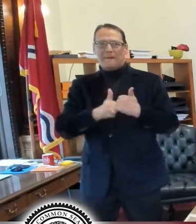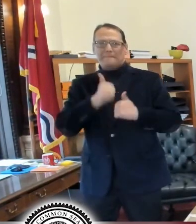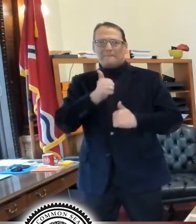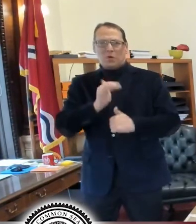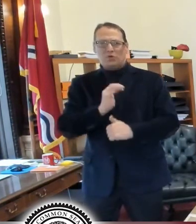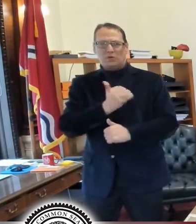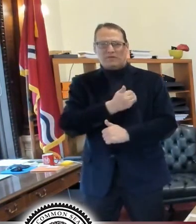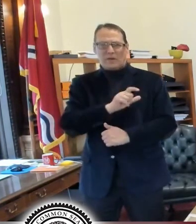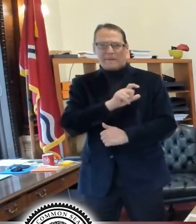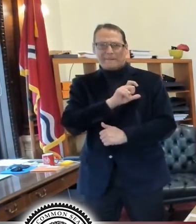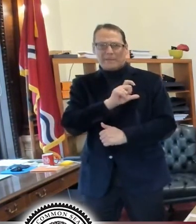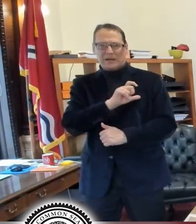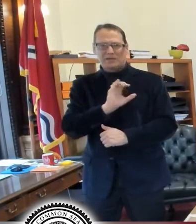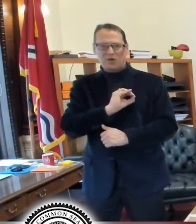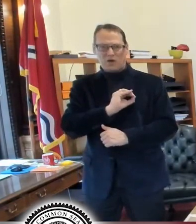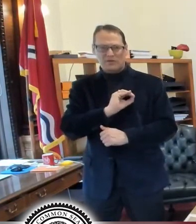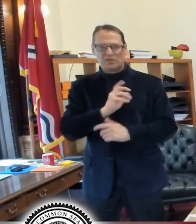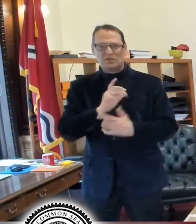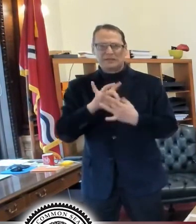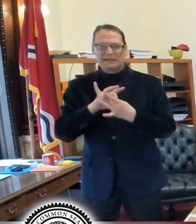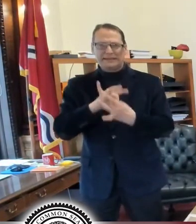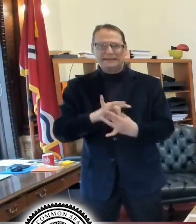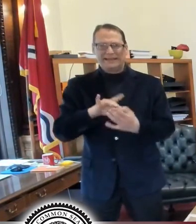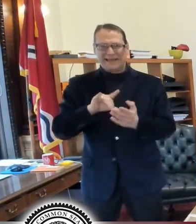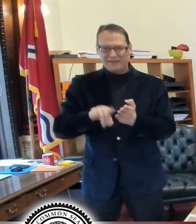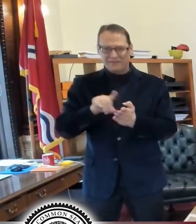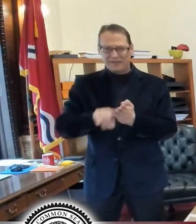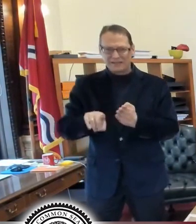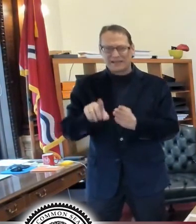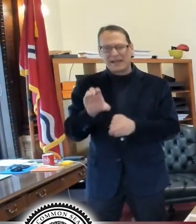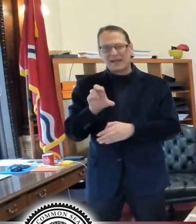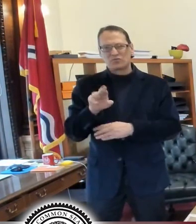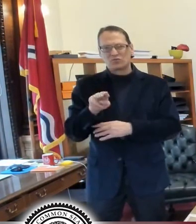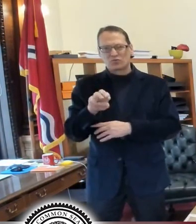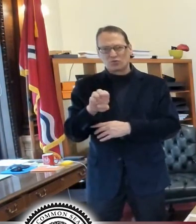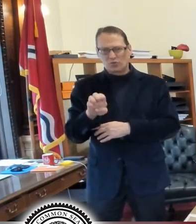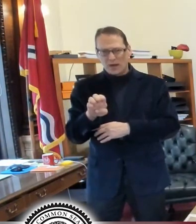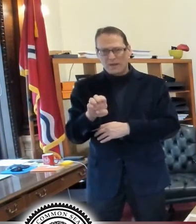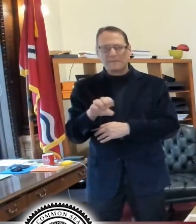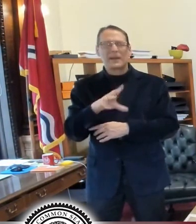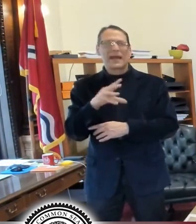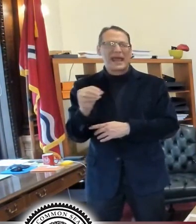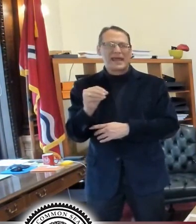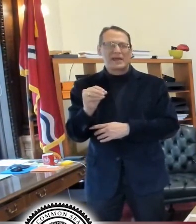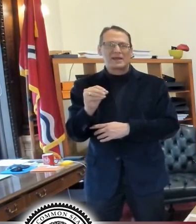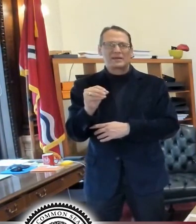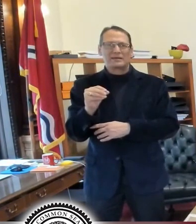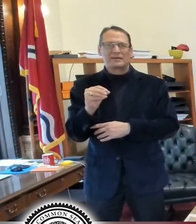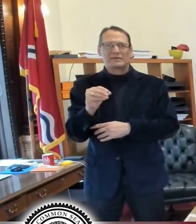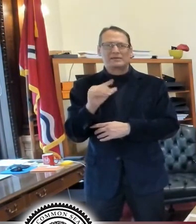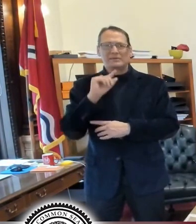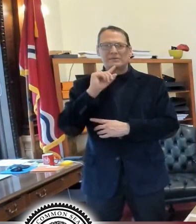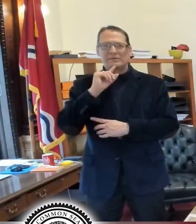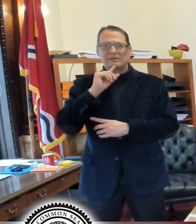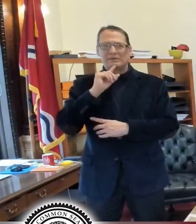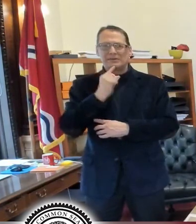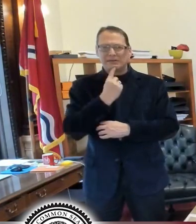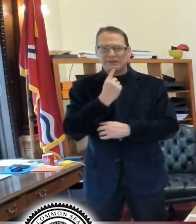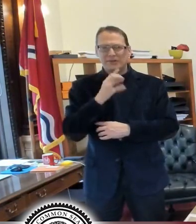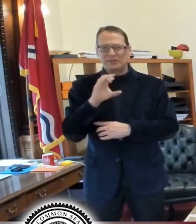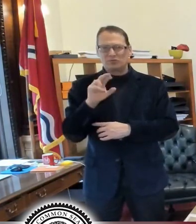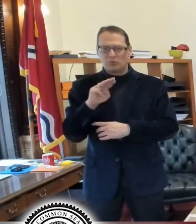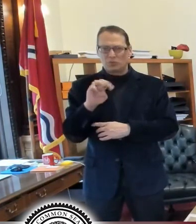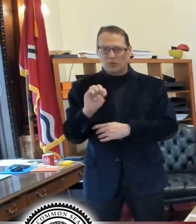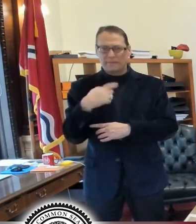police officers are tied up really investigating violent crime and, um, serious crimes.